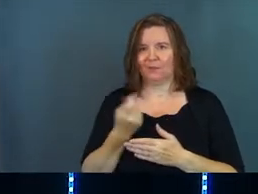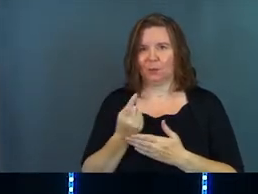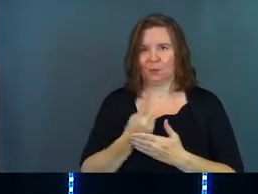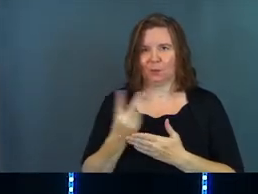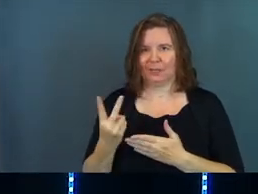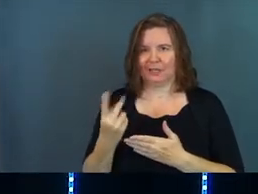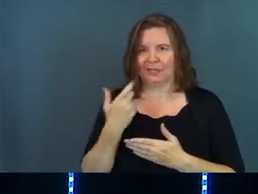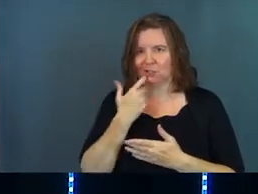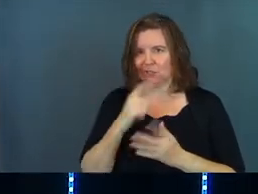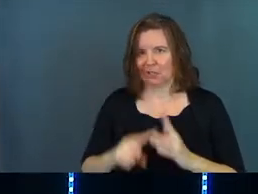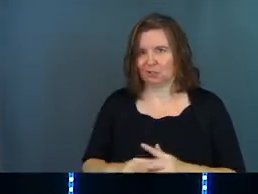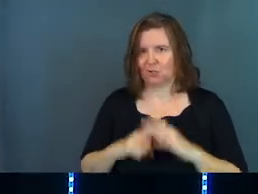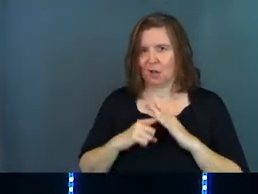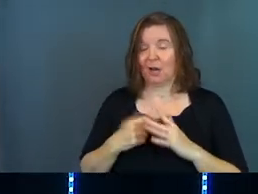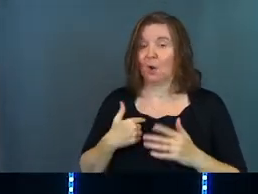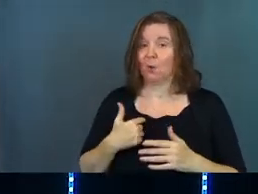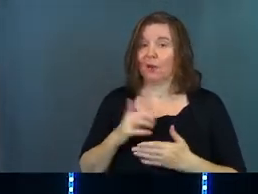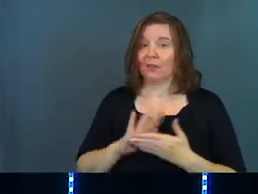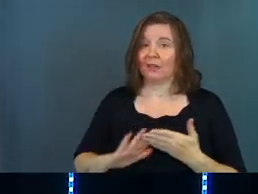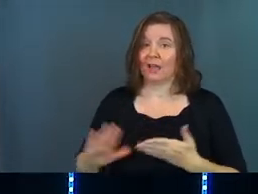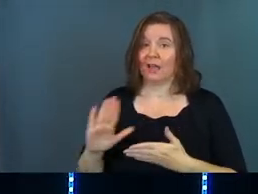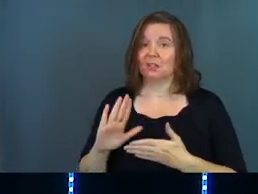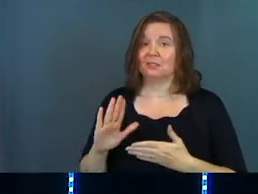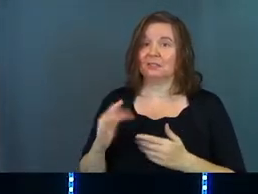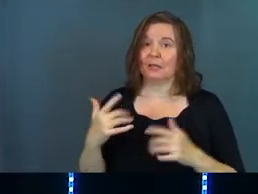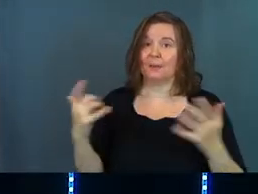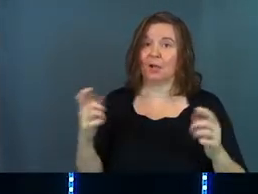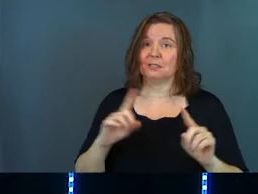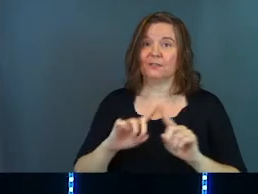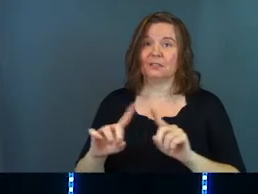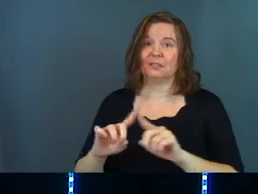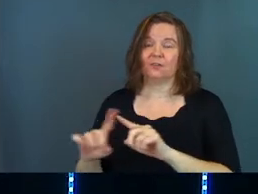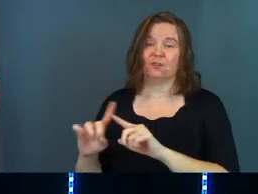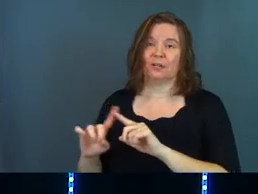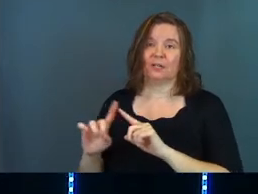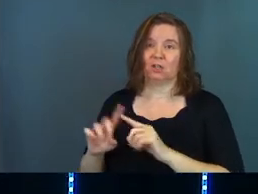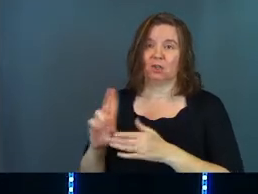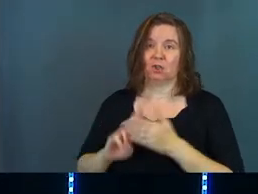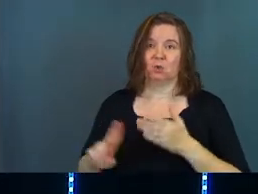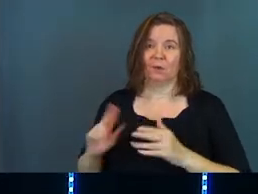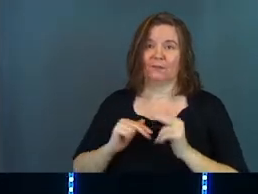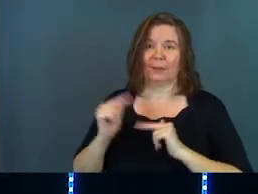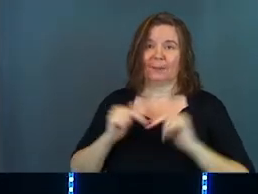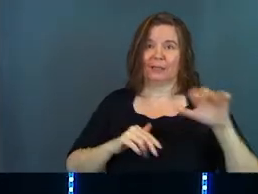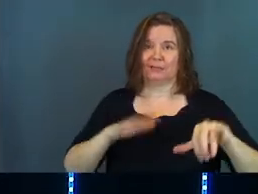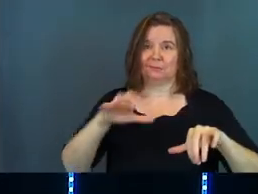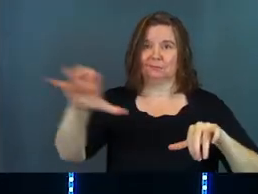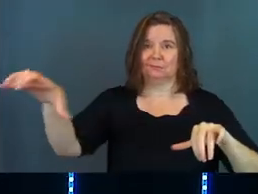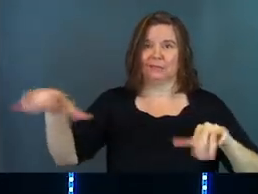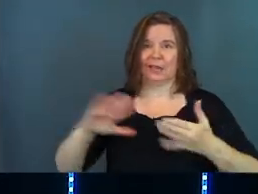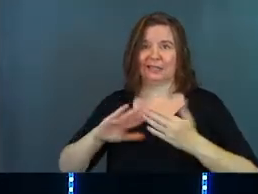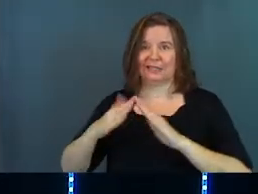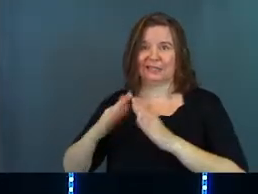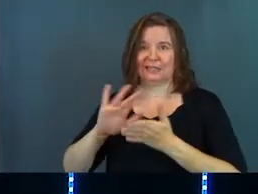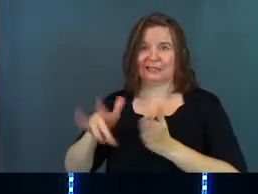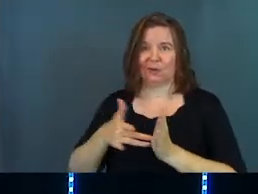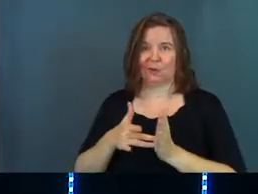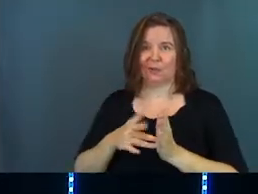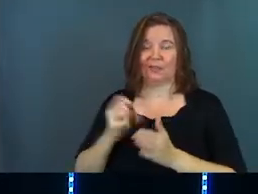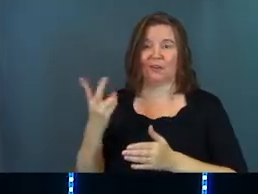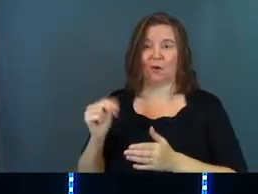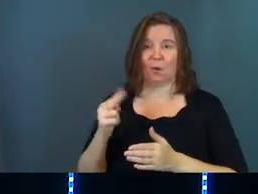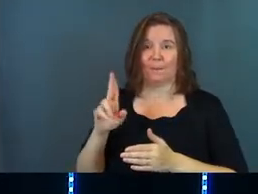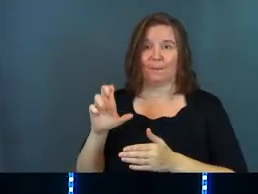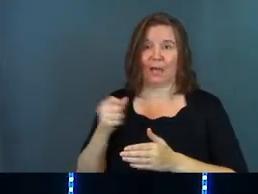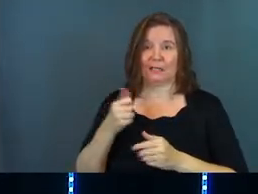a few weeks. They just got started. And where this college is, it's a bunch of different university buildings and it's across the city and they've got their